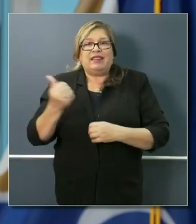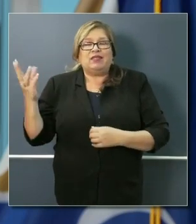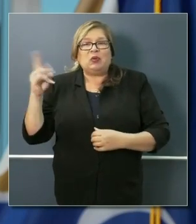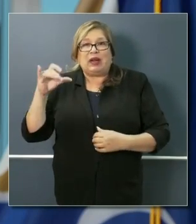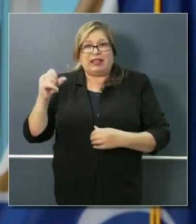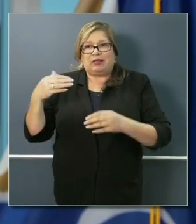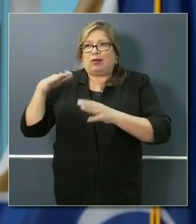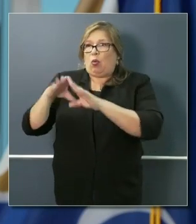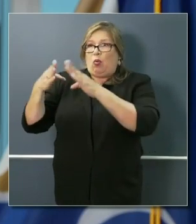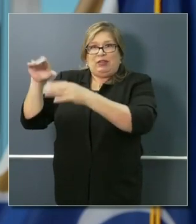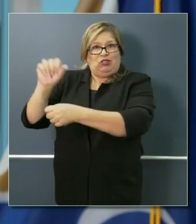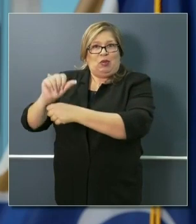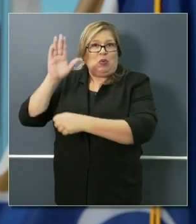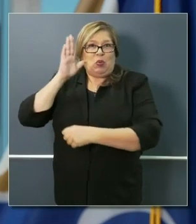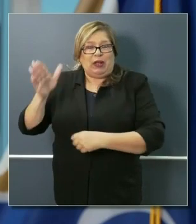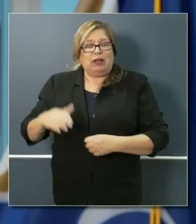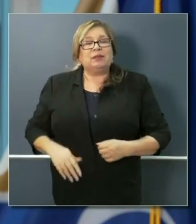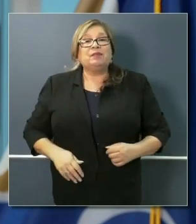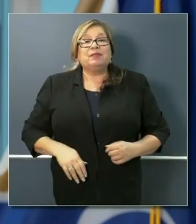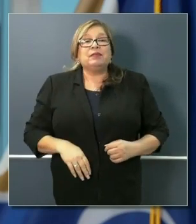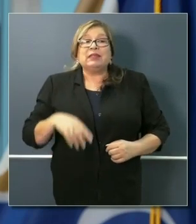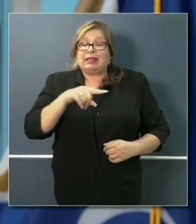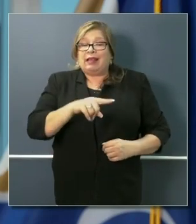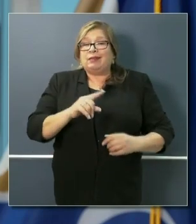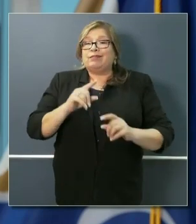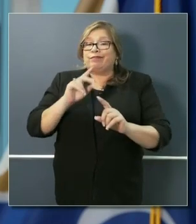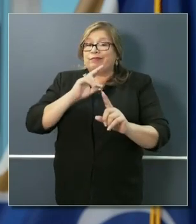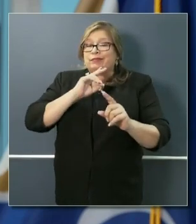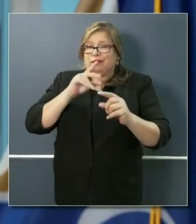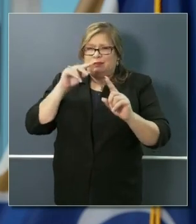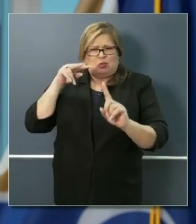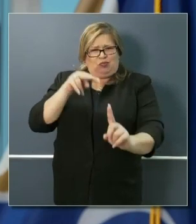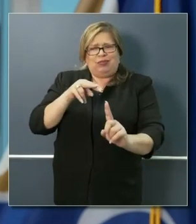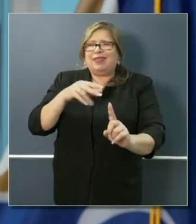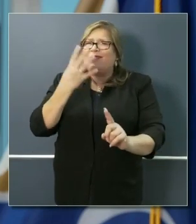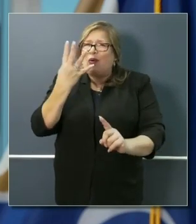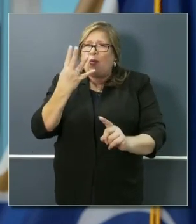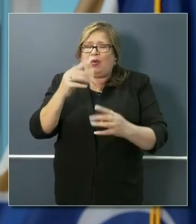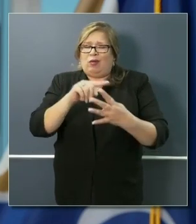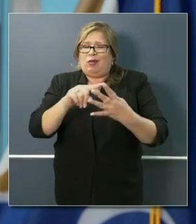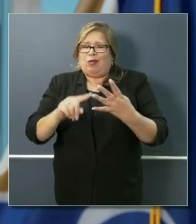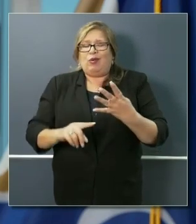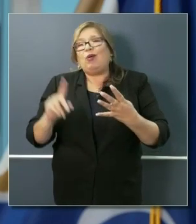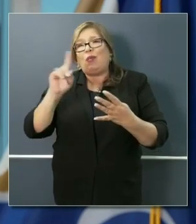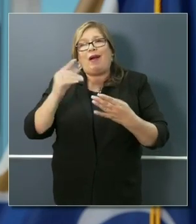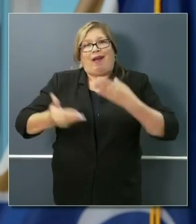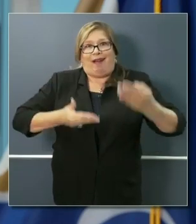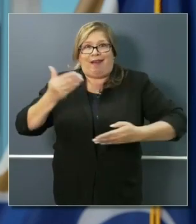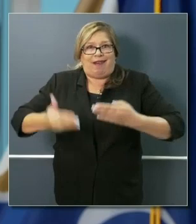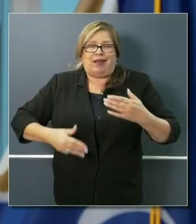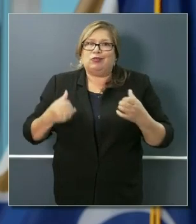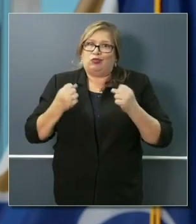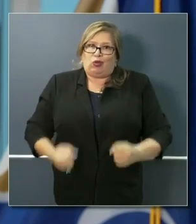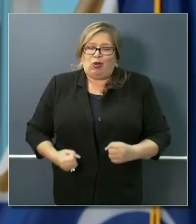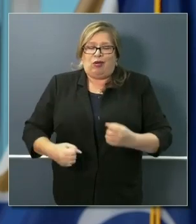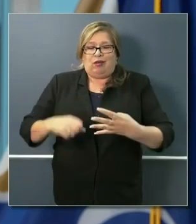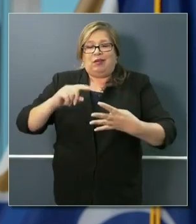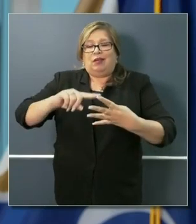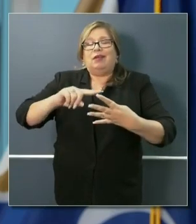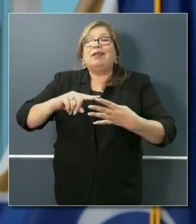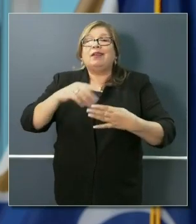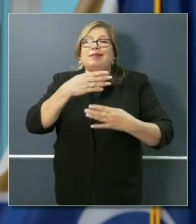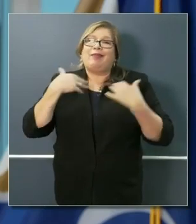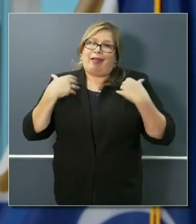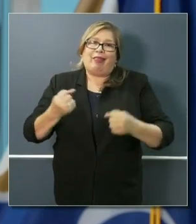that disproportionately now are hiring, remarkably, at this moment. Not surprisingly, though, health care being one of those four areas.